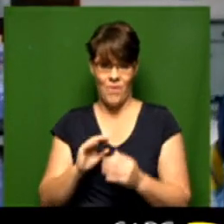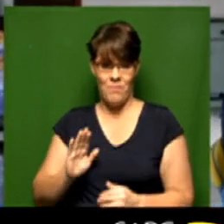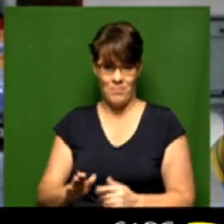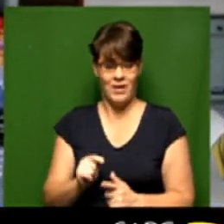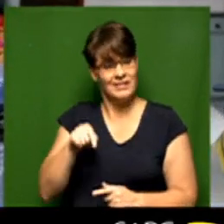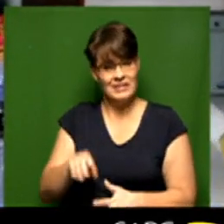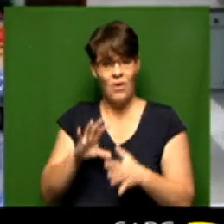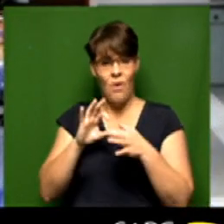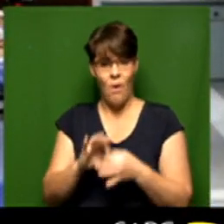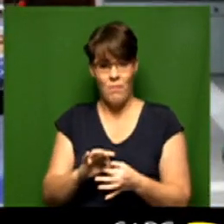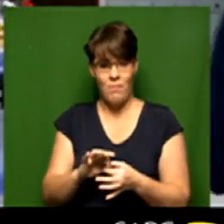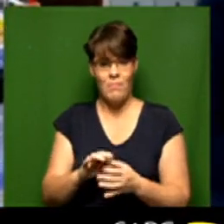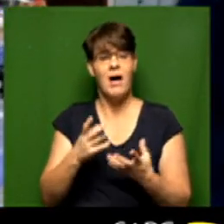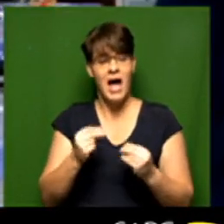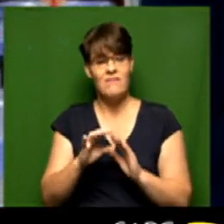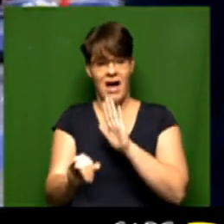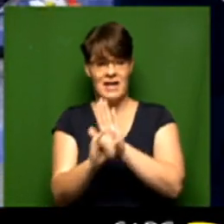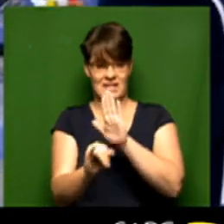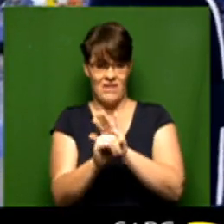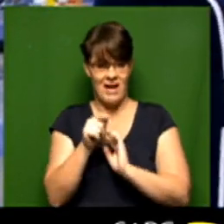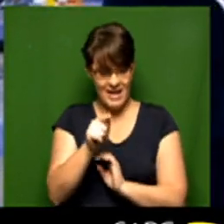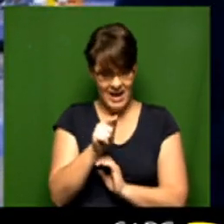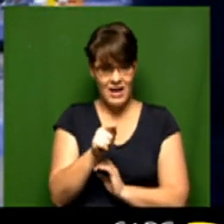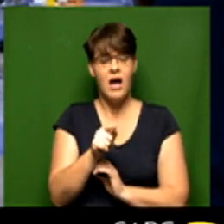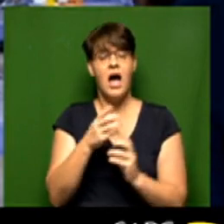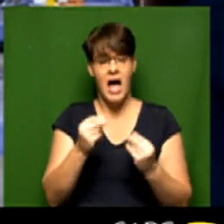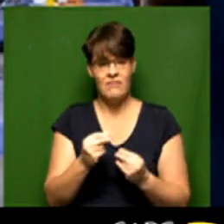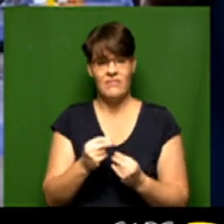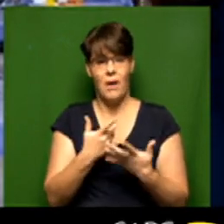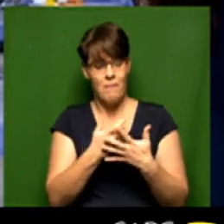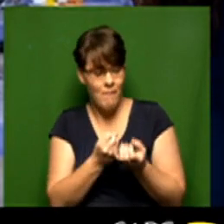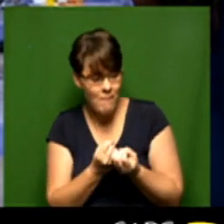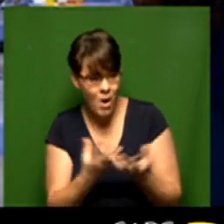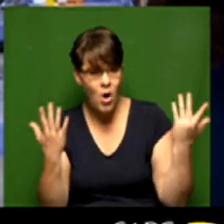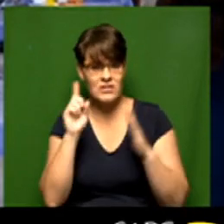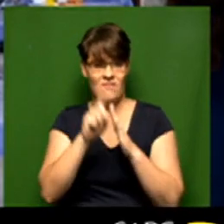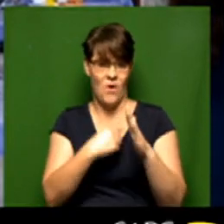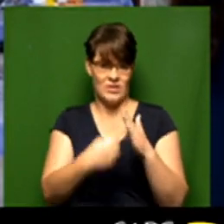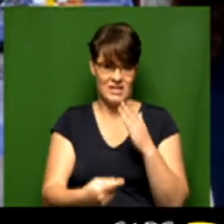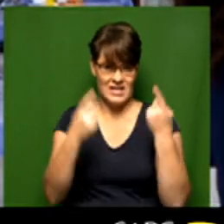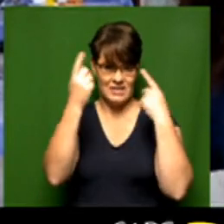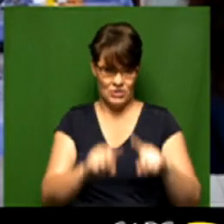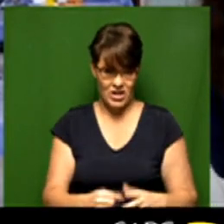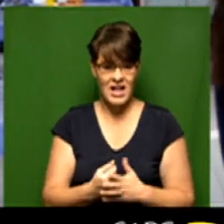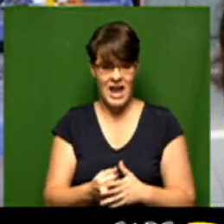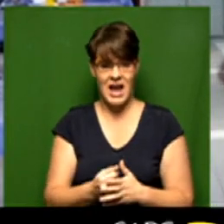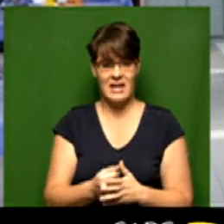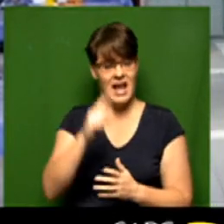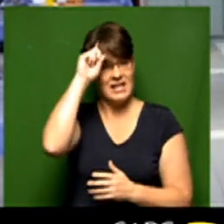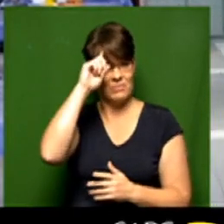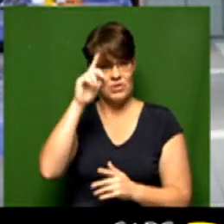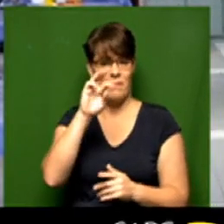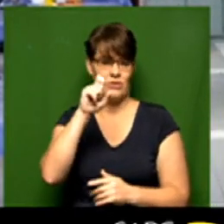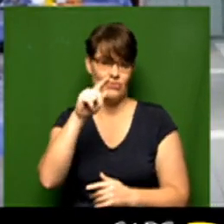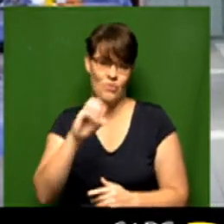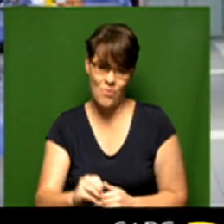this home particularly has been identified as one that has one of the most votes special votes here in Nelson Mandela Metro good